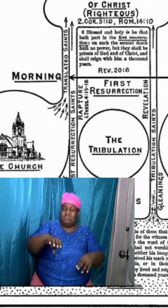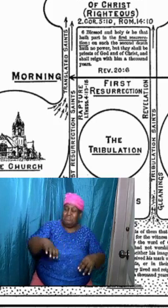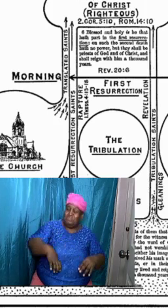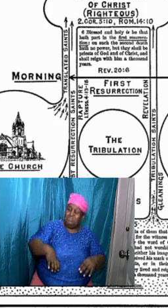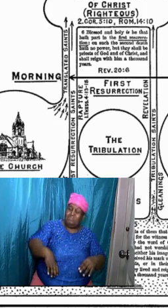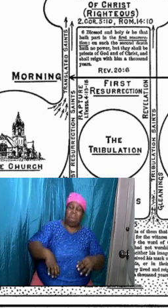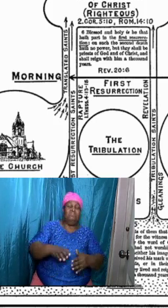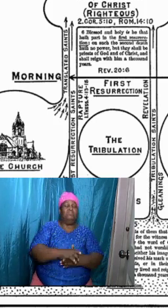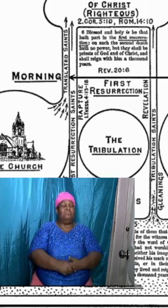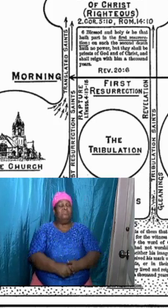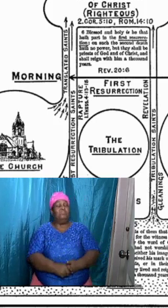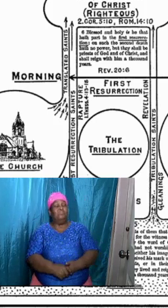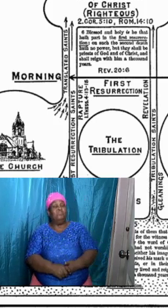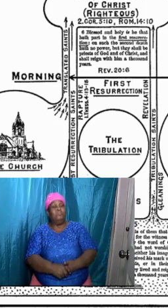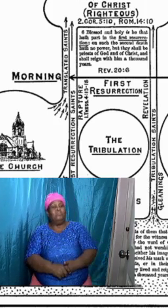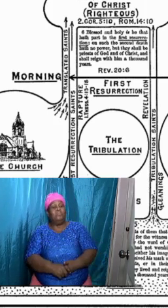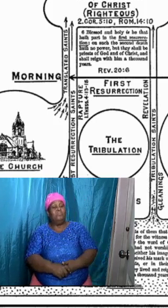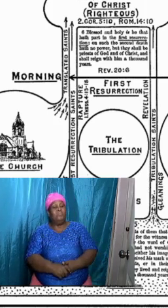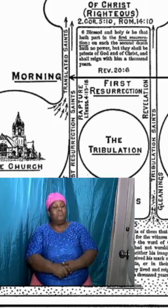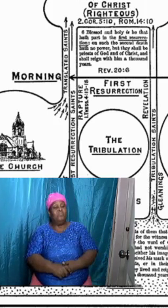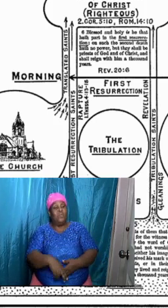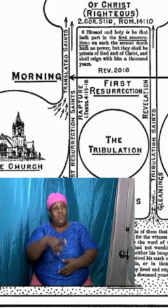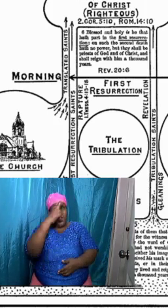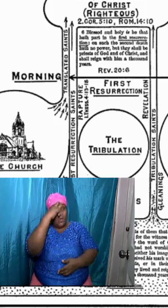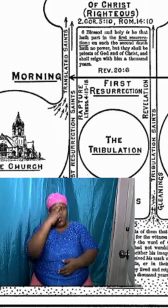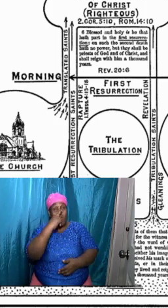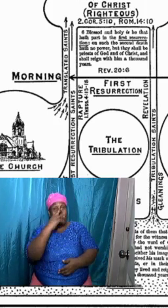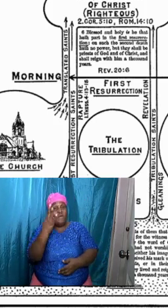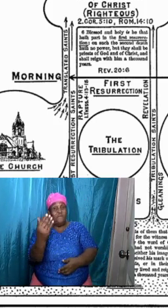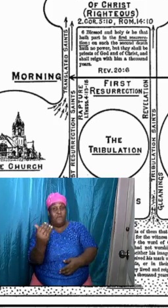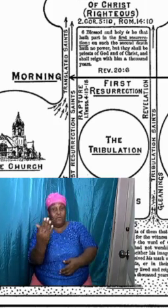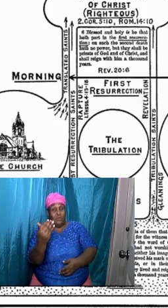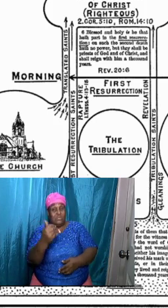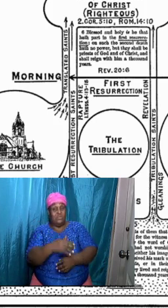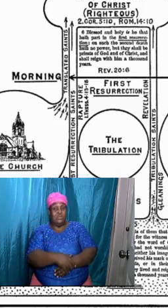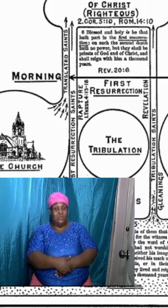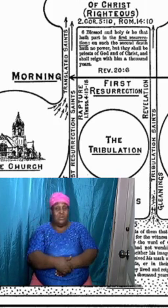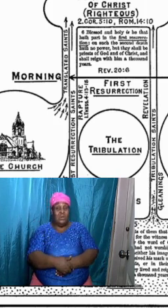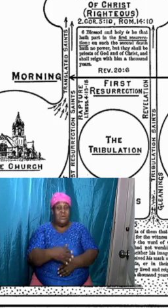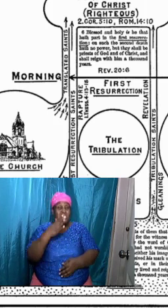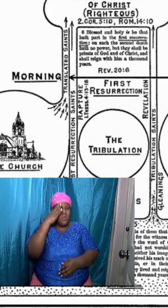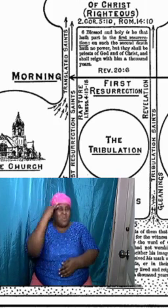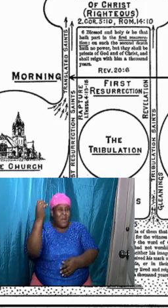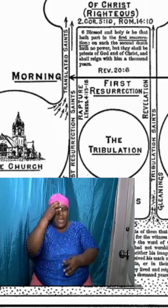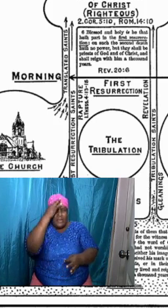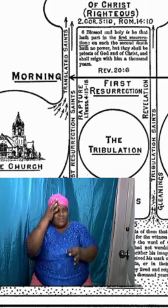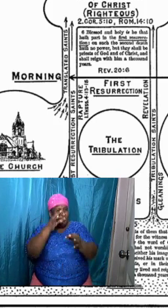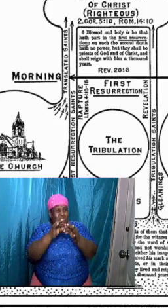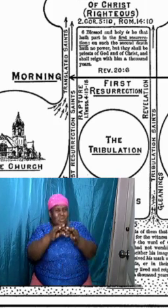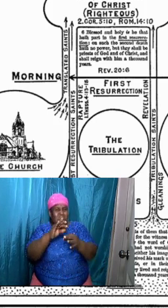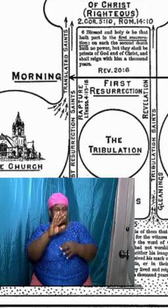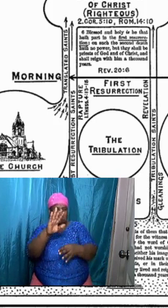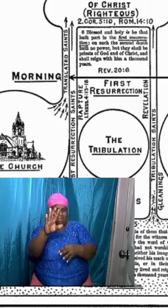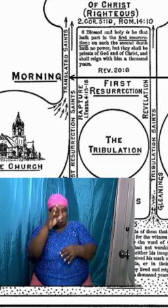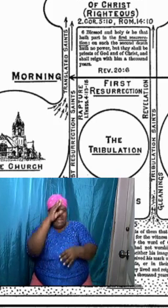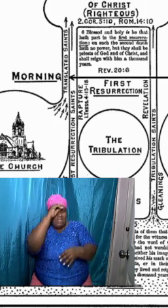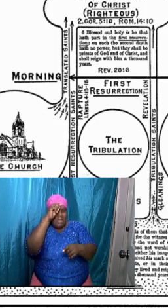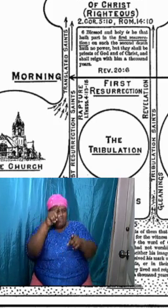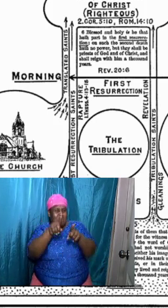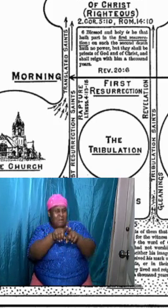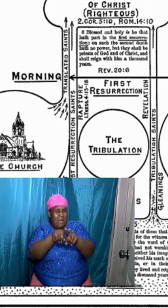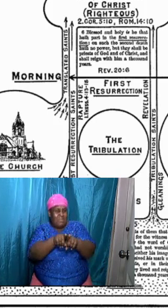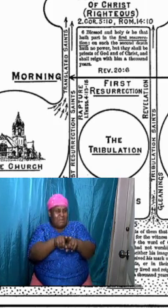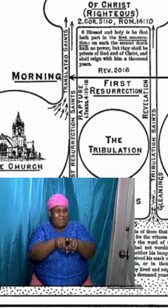14 verses 10 to 12, he puts it this way. But why dost thou judge thy brother? Or why dost thou set